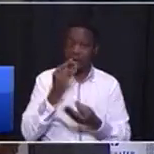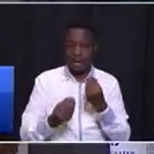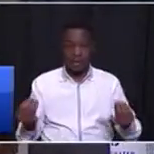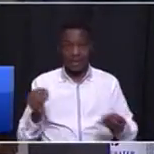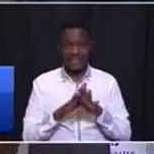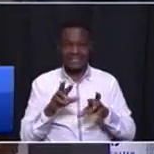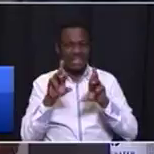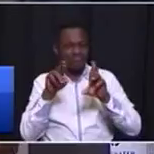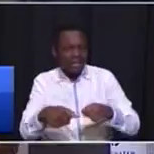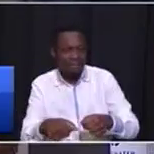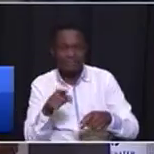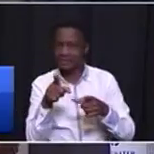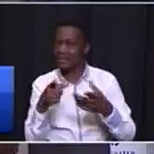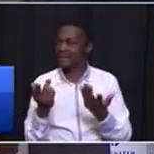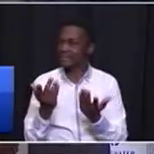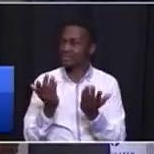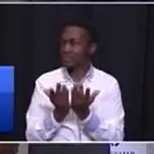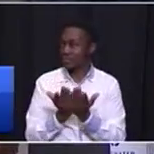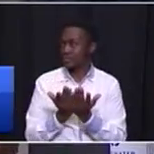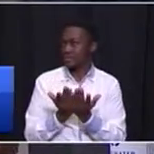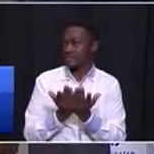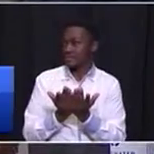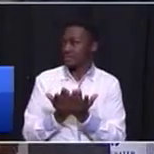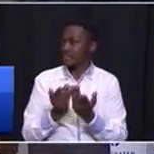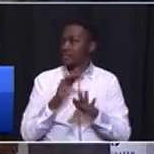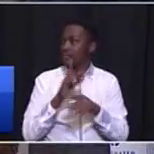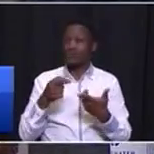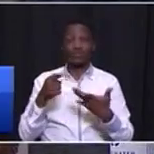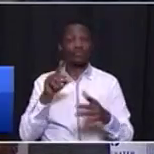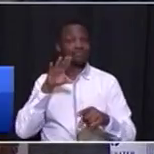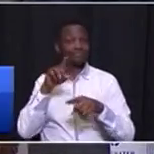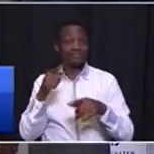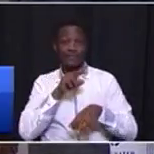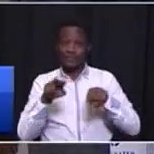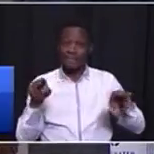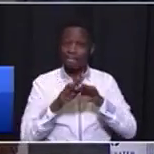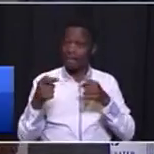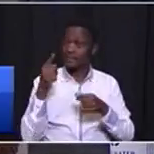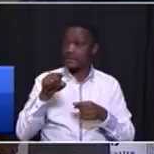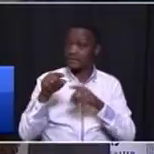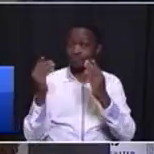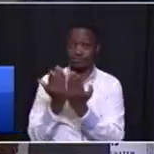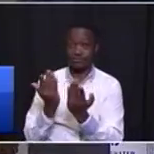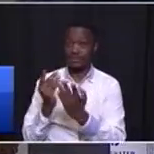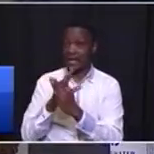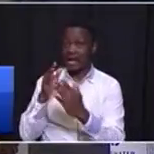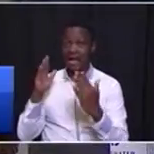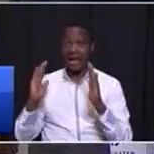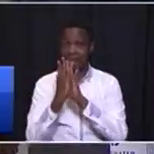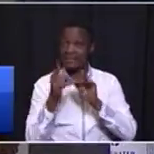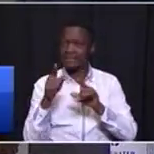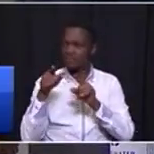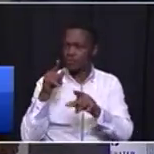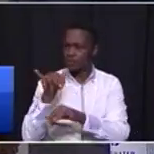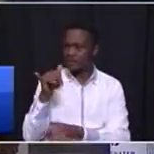get raped in those schools. And you grade those schools around crime. Schools are affected mainly by